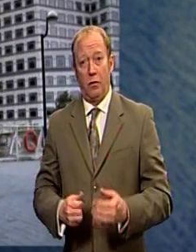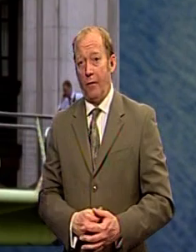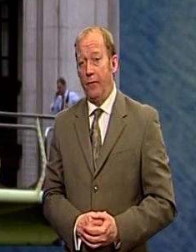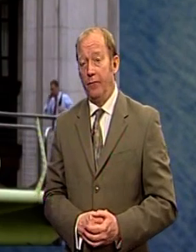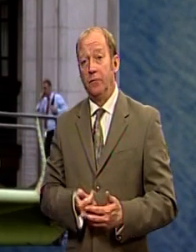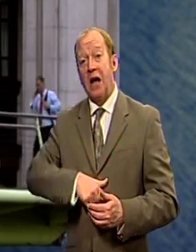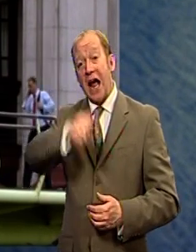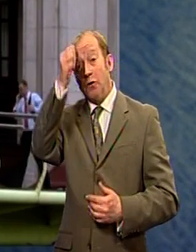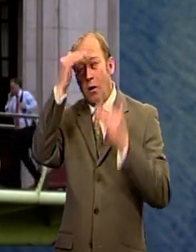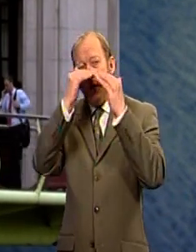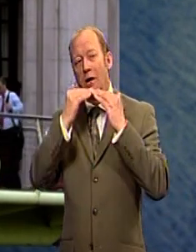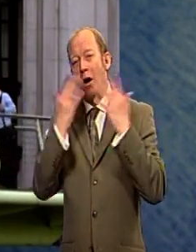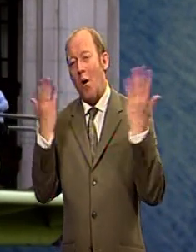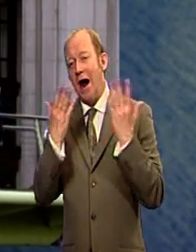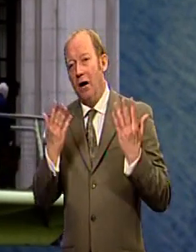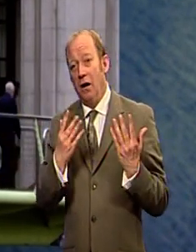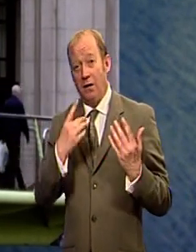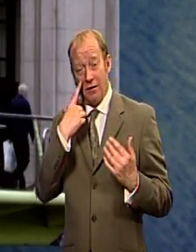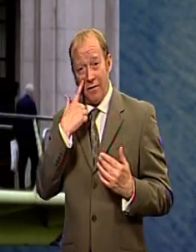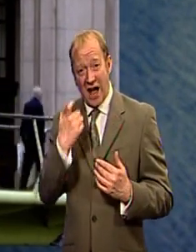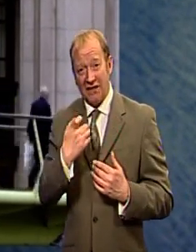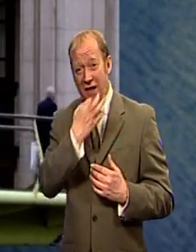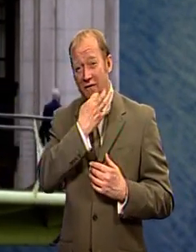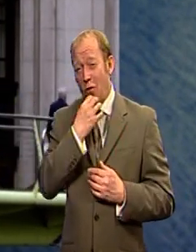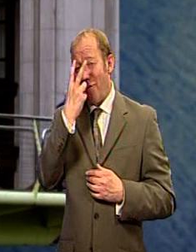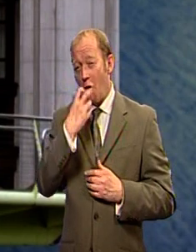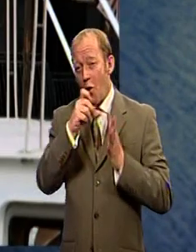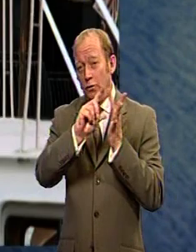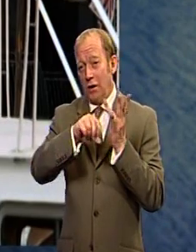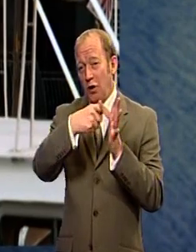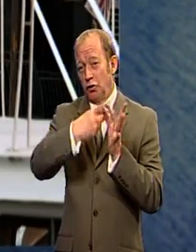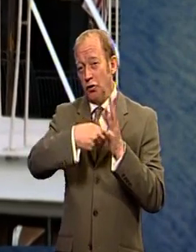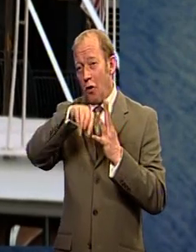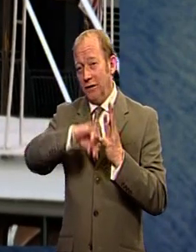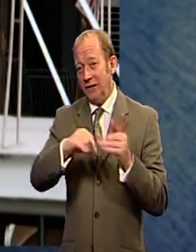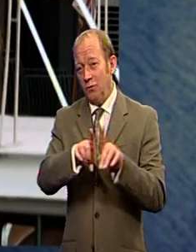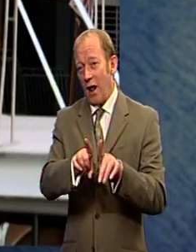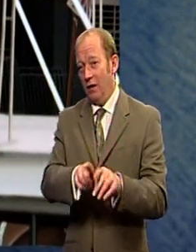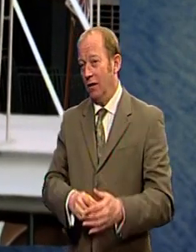If you know where to look, you can even find a few of the old dockers among the bankers.